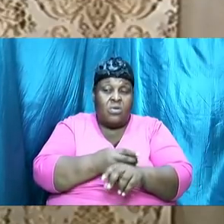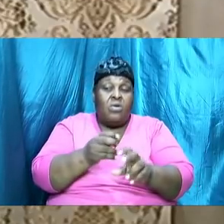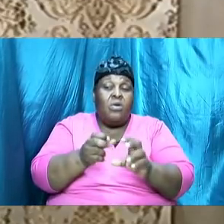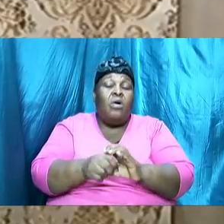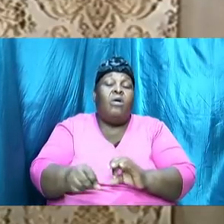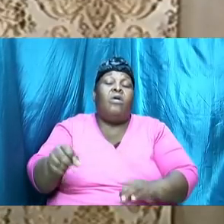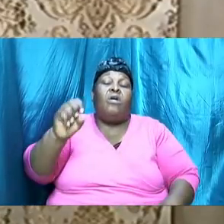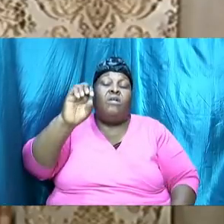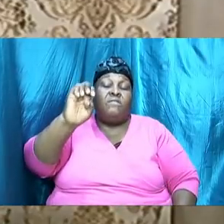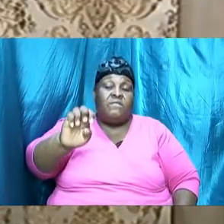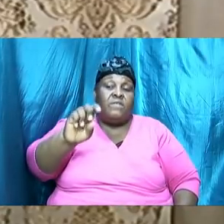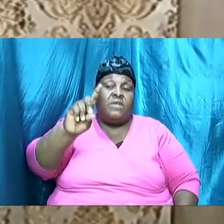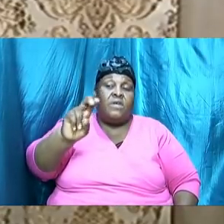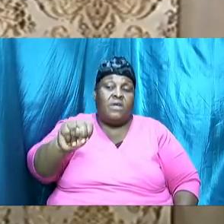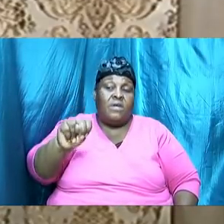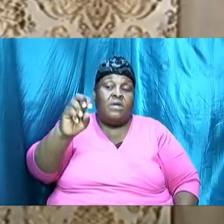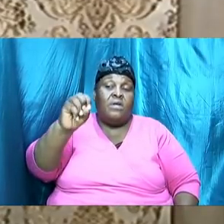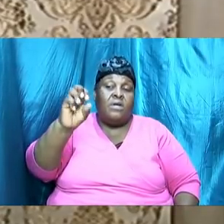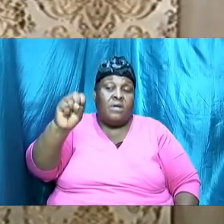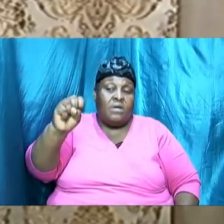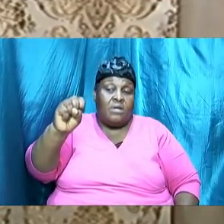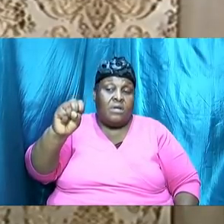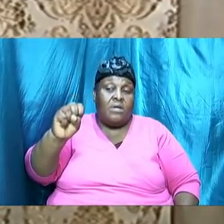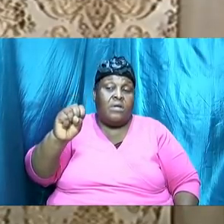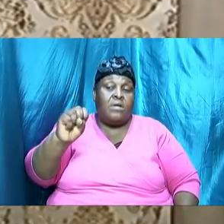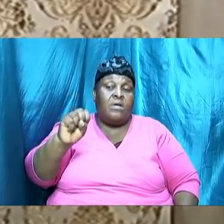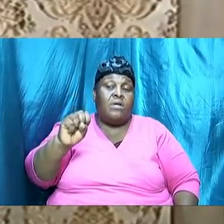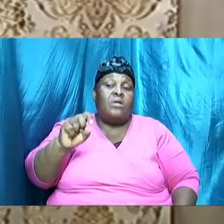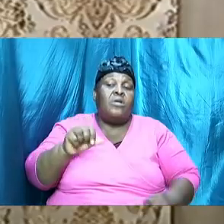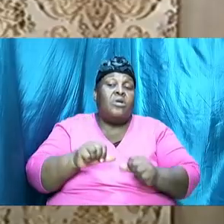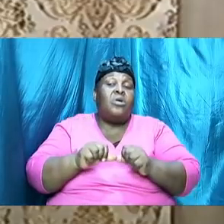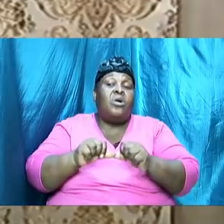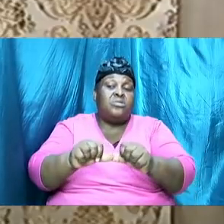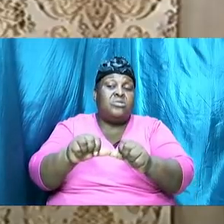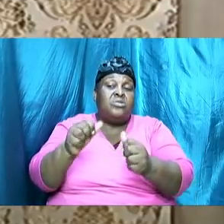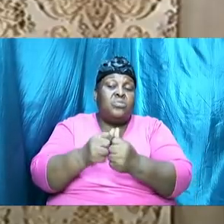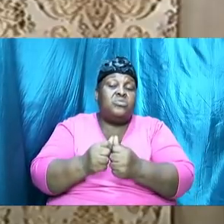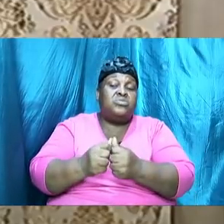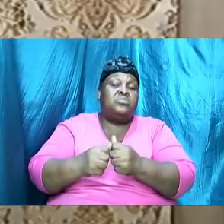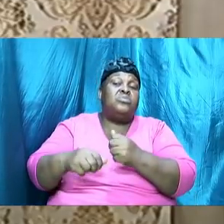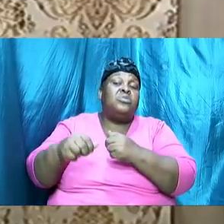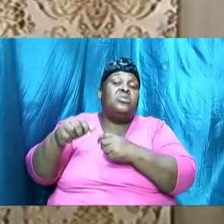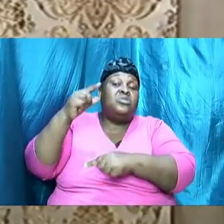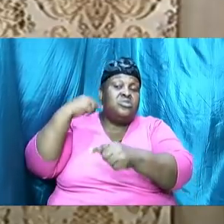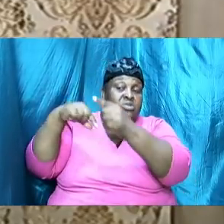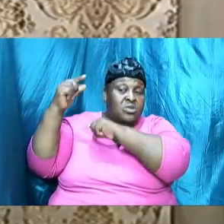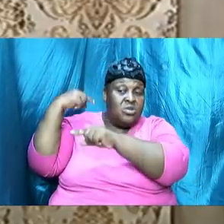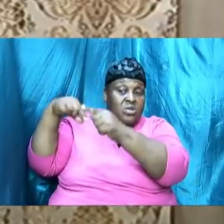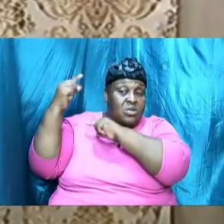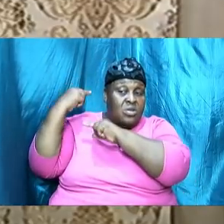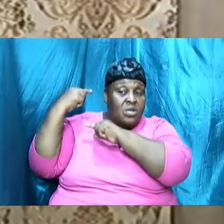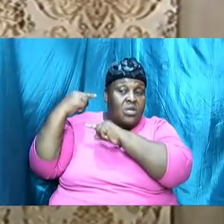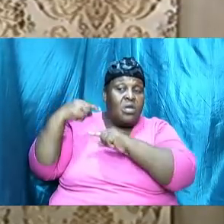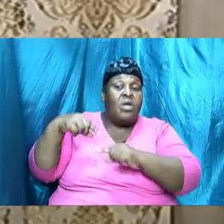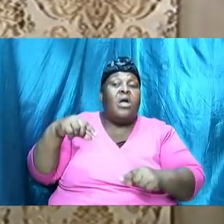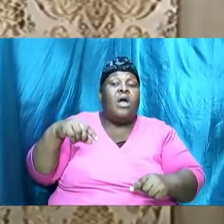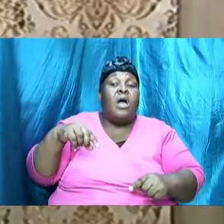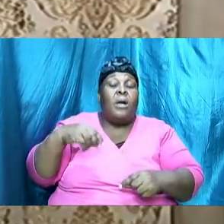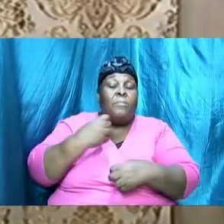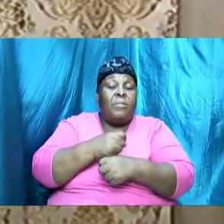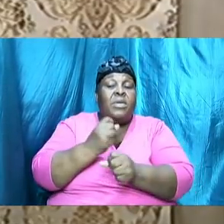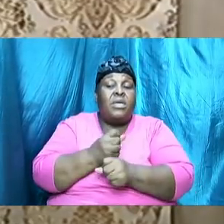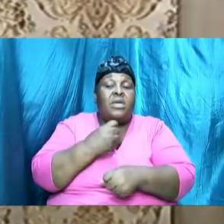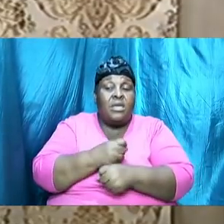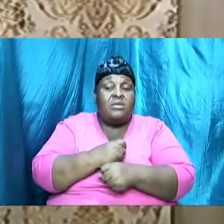he was just going through some genius and I wanted to make the point that Adam was in fact a son the